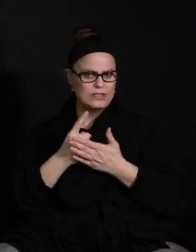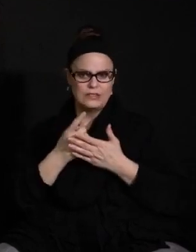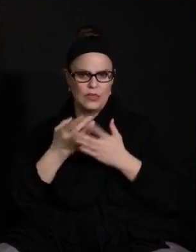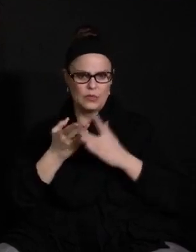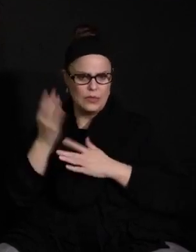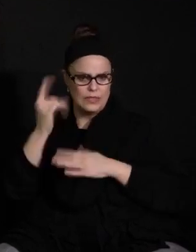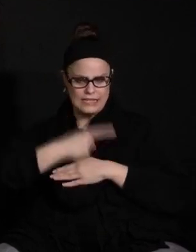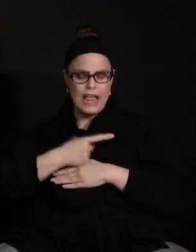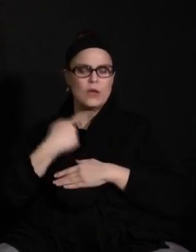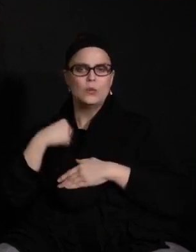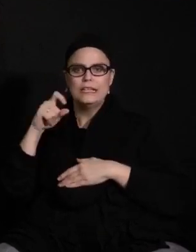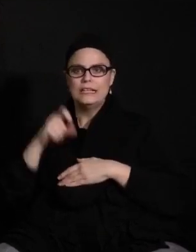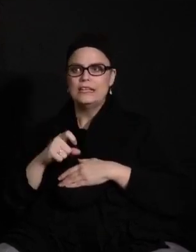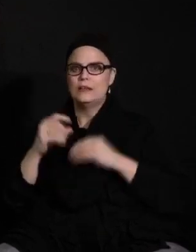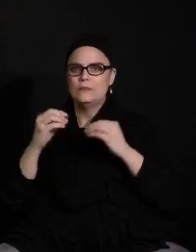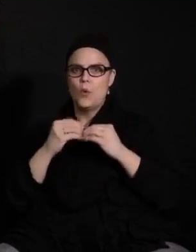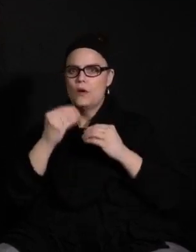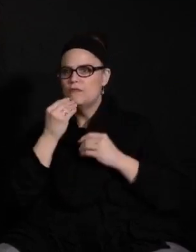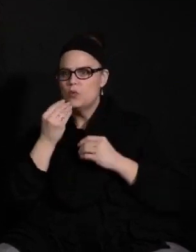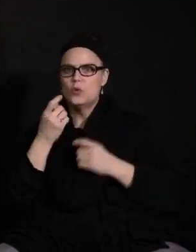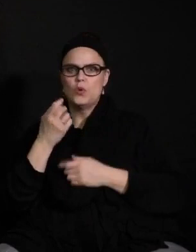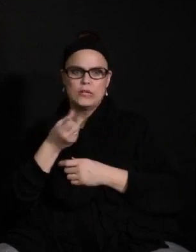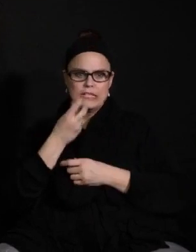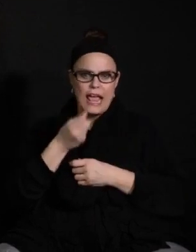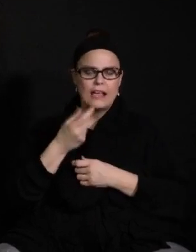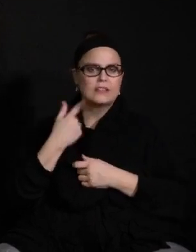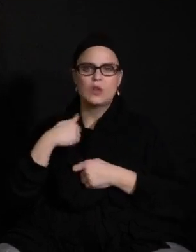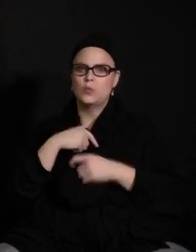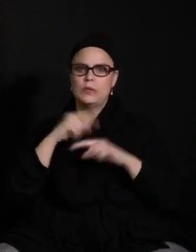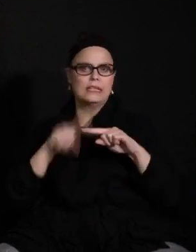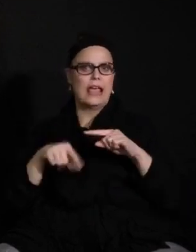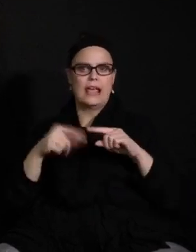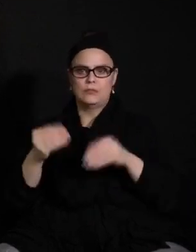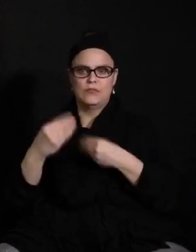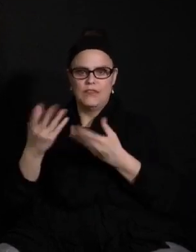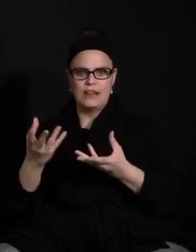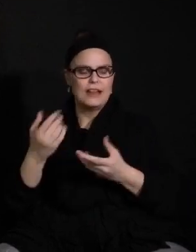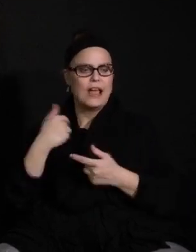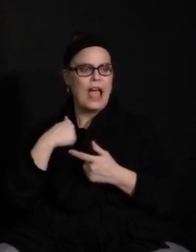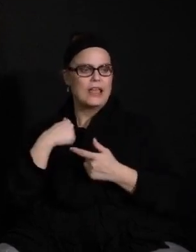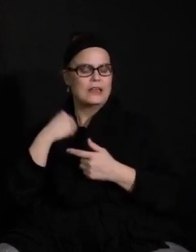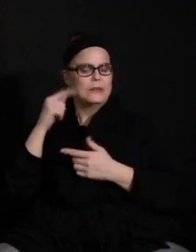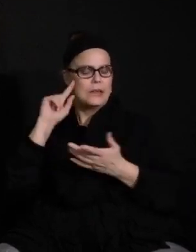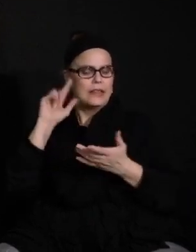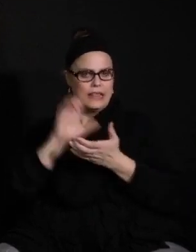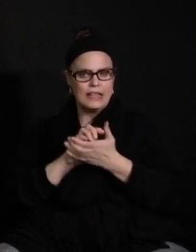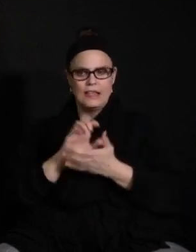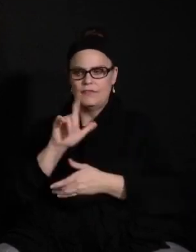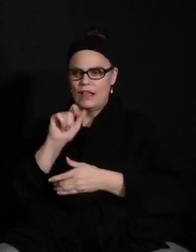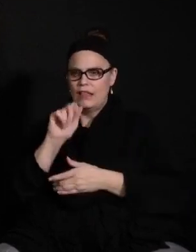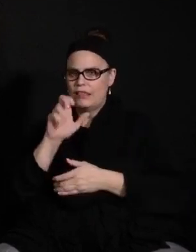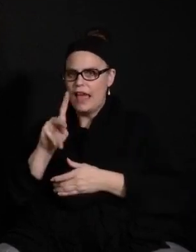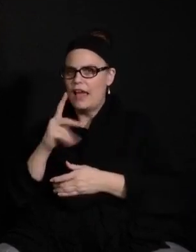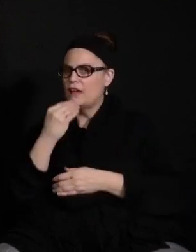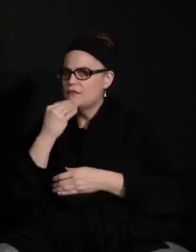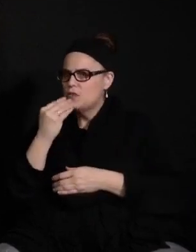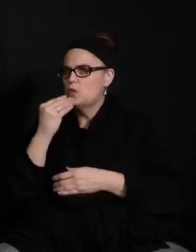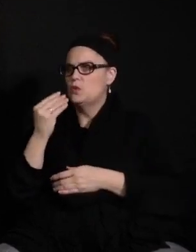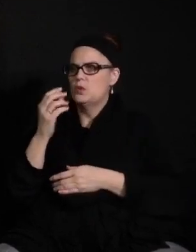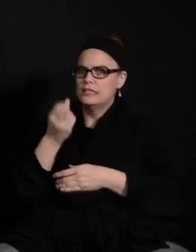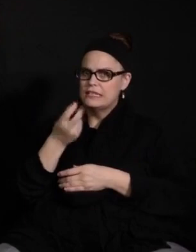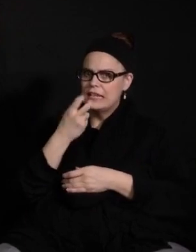unable to provide it. I believe the lack of food and snacks could have negative effects on focus, behavior, energy, and productivity,